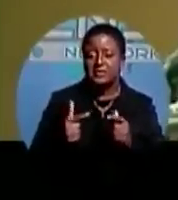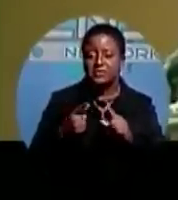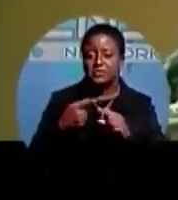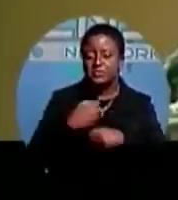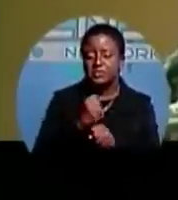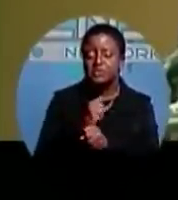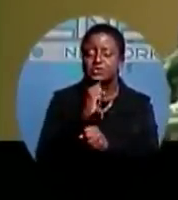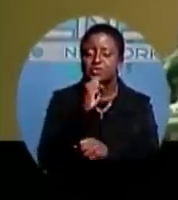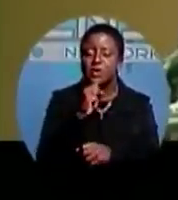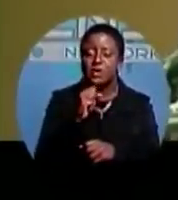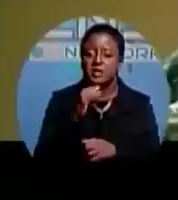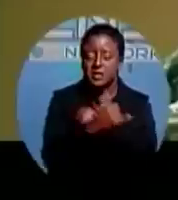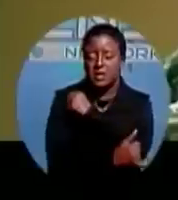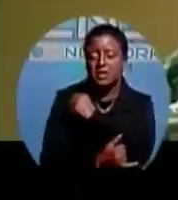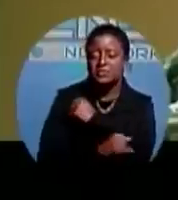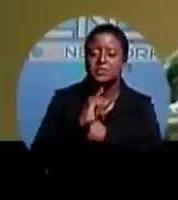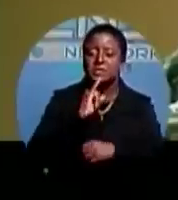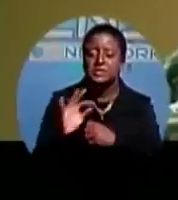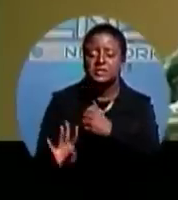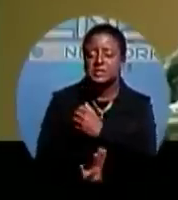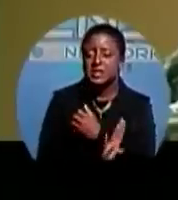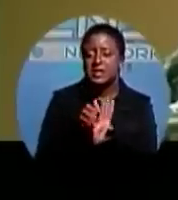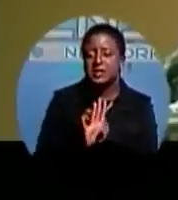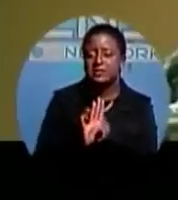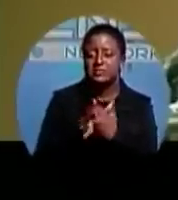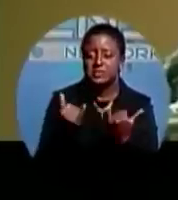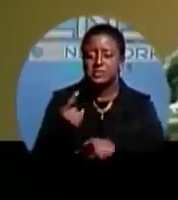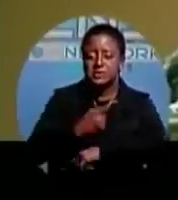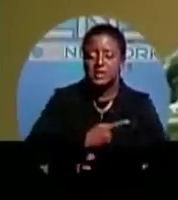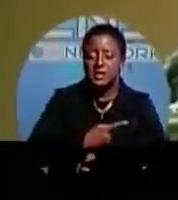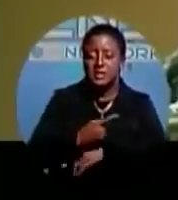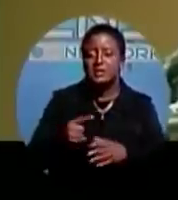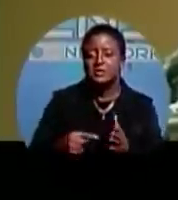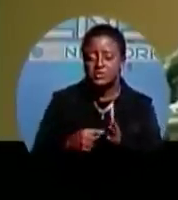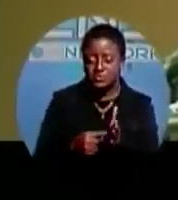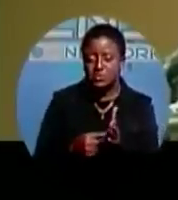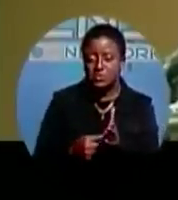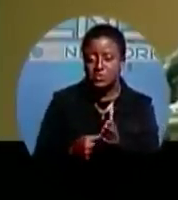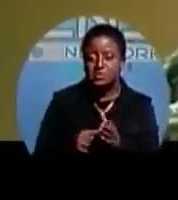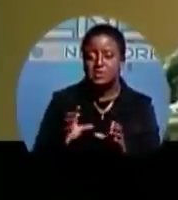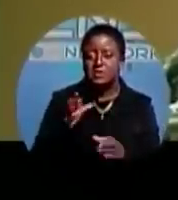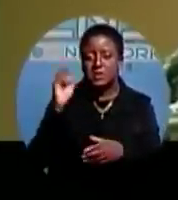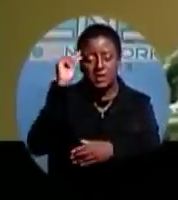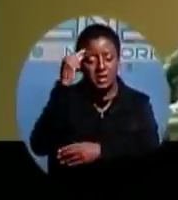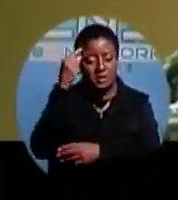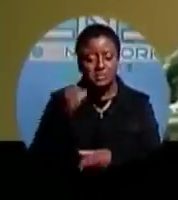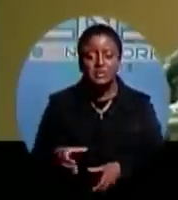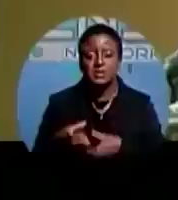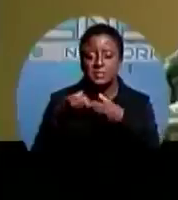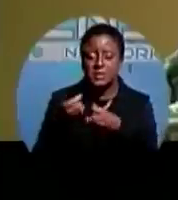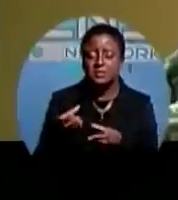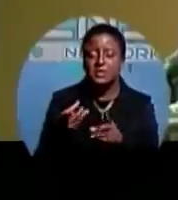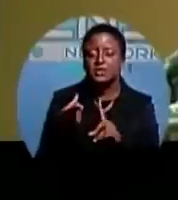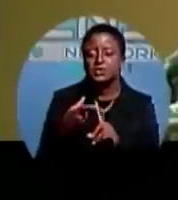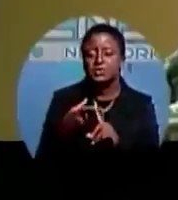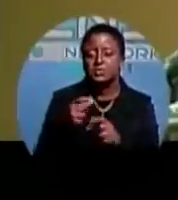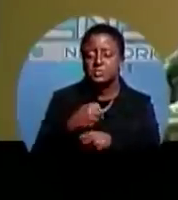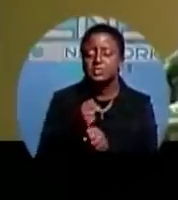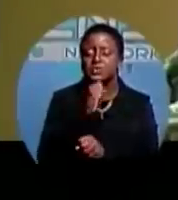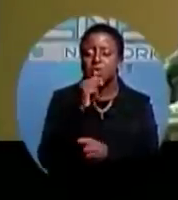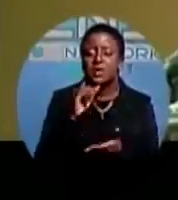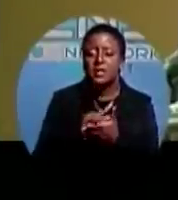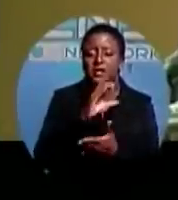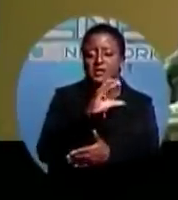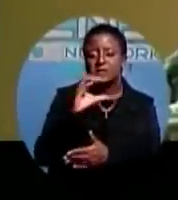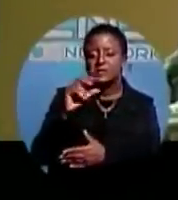Today marks the beginning of the government's commitment to ensure that closed-secretive television efforts are strategically